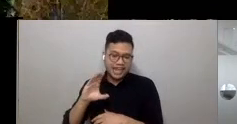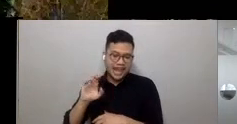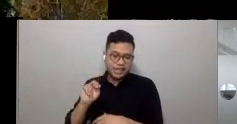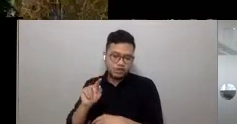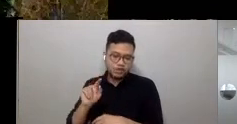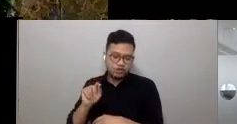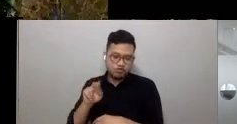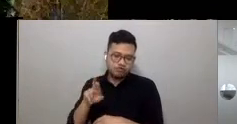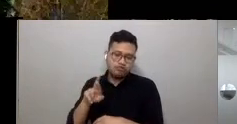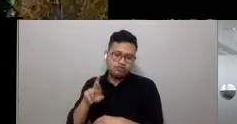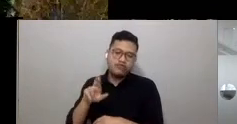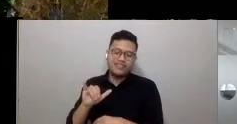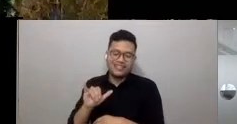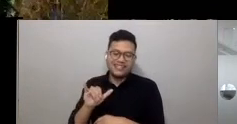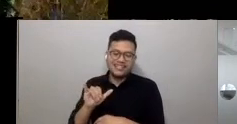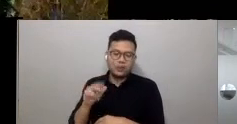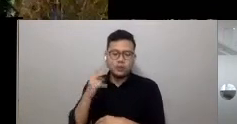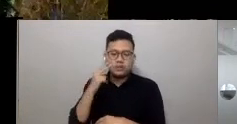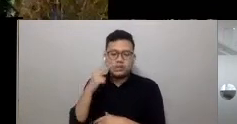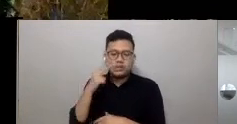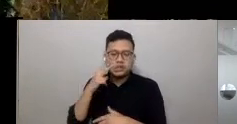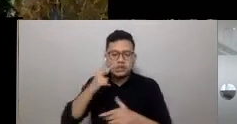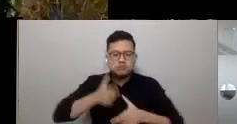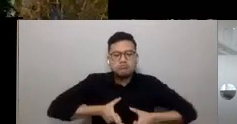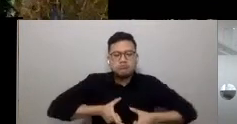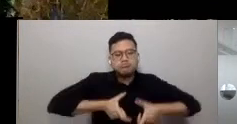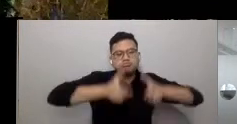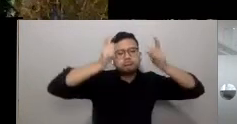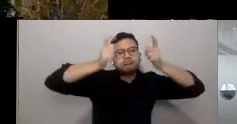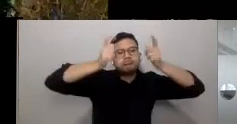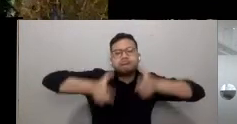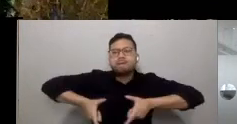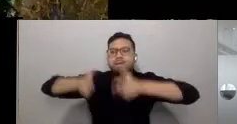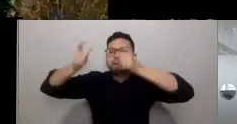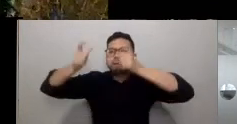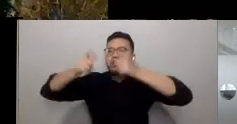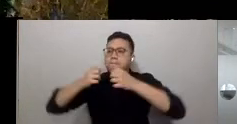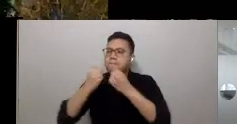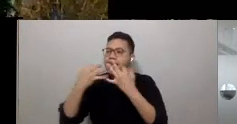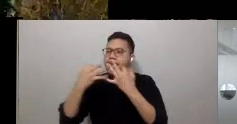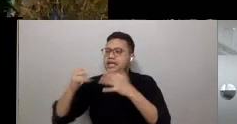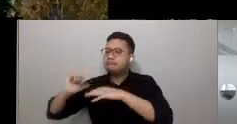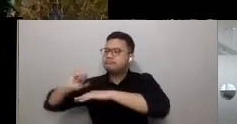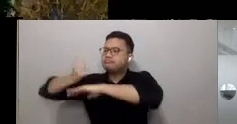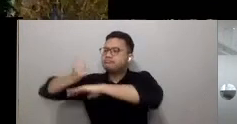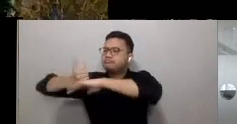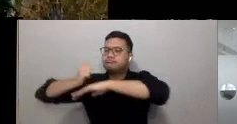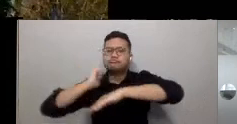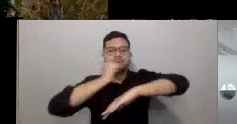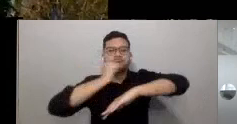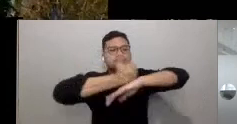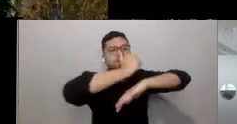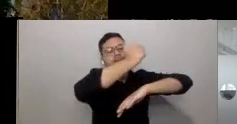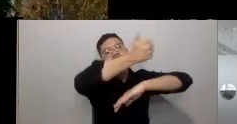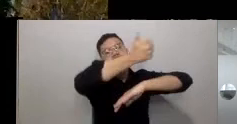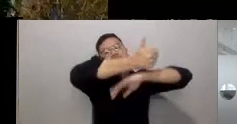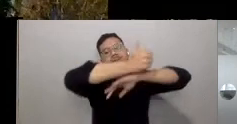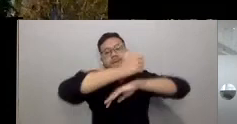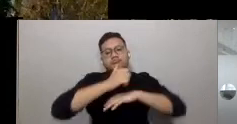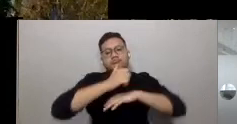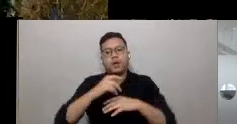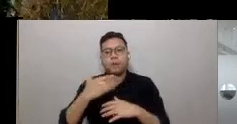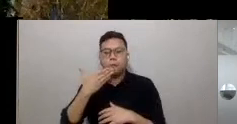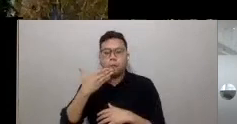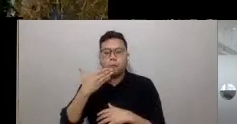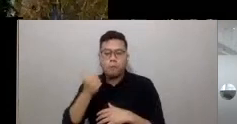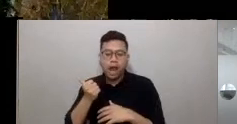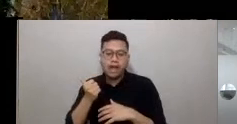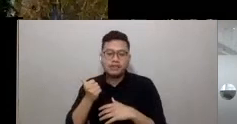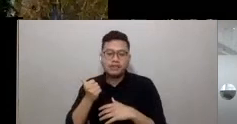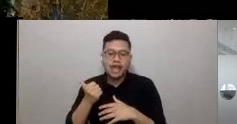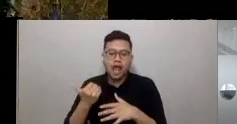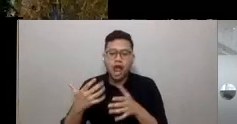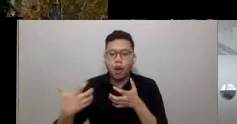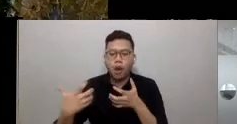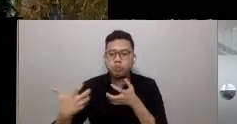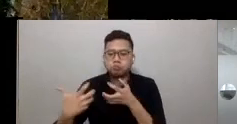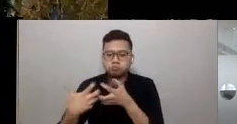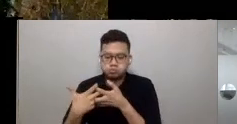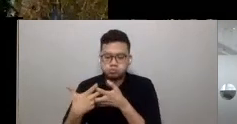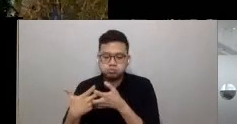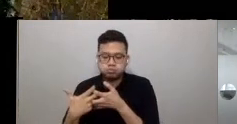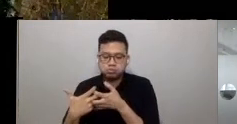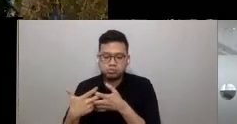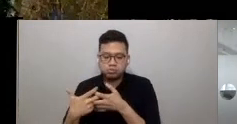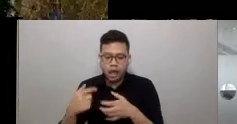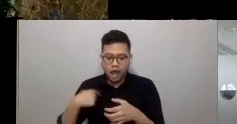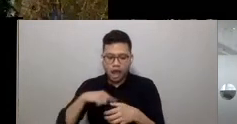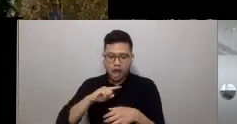sky rise spaces increasingly scattered through our urban habitats to better accommodate the social needs of our urban